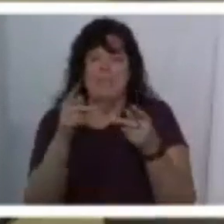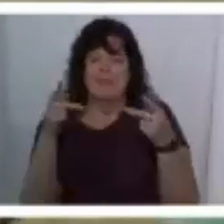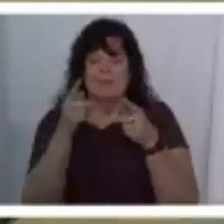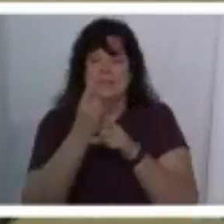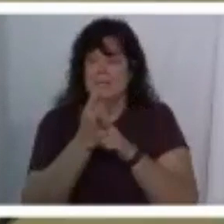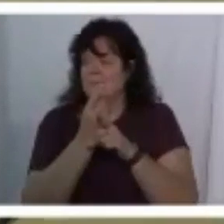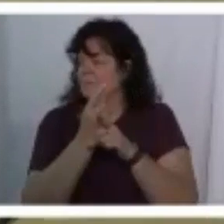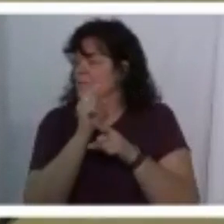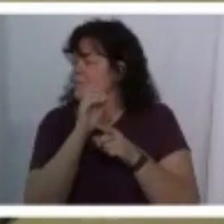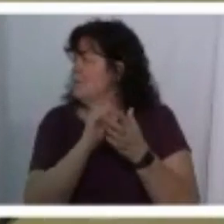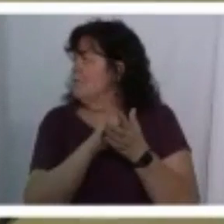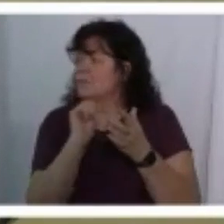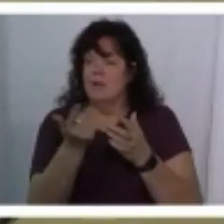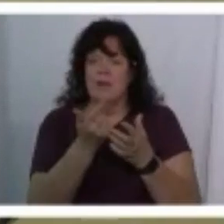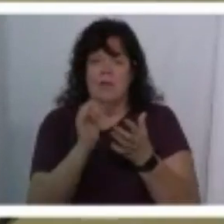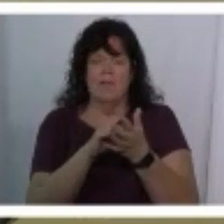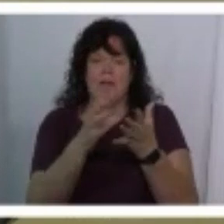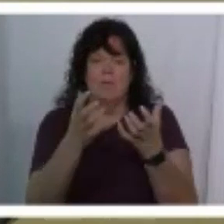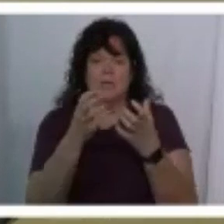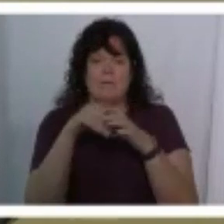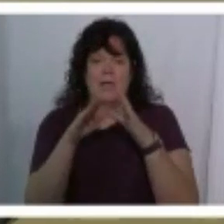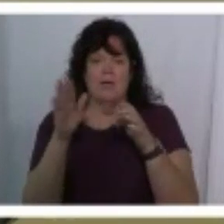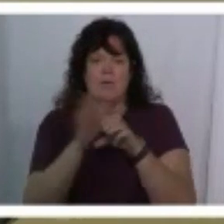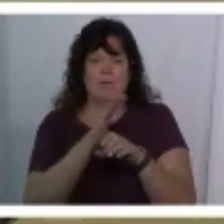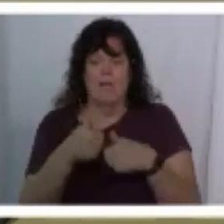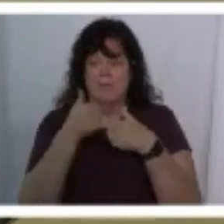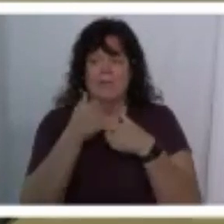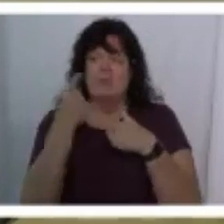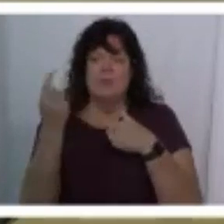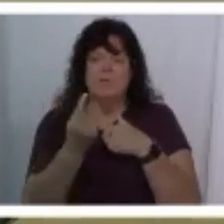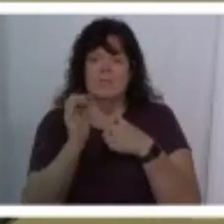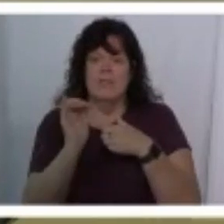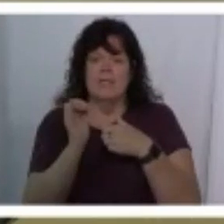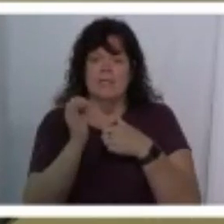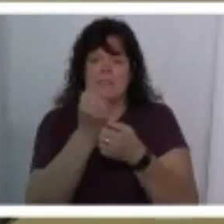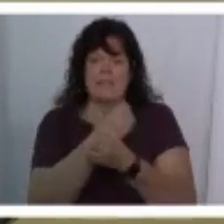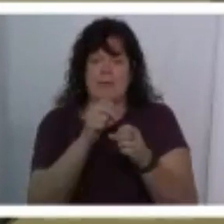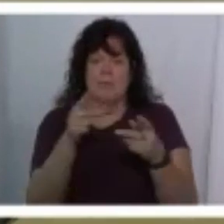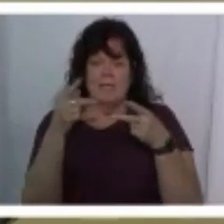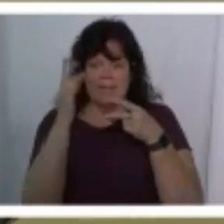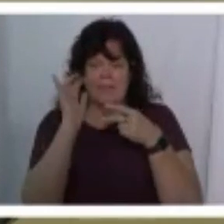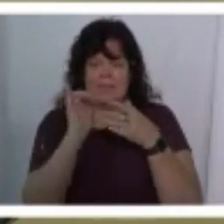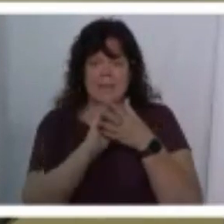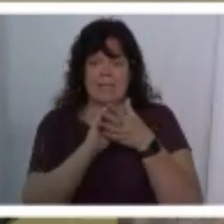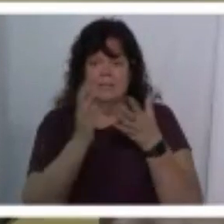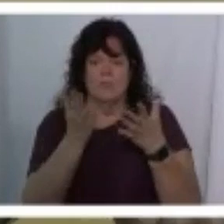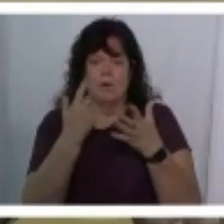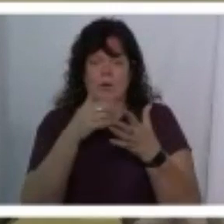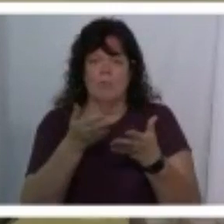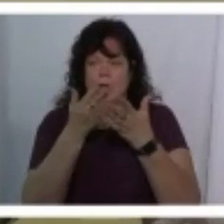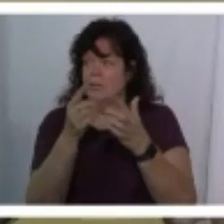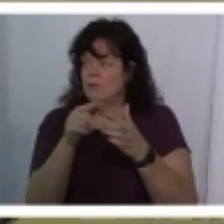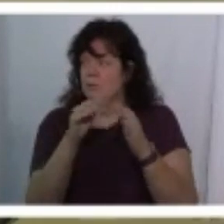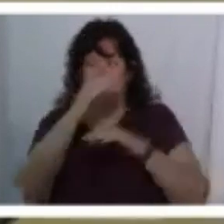and so that's all that i ever wanted in my whole life was just like this safest place and i think that's what we bring to